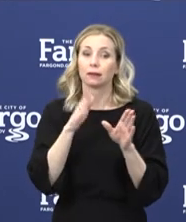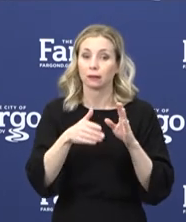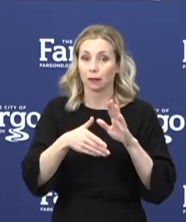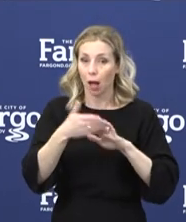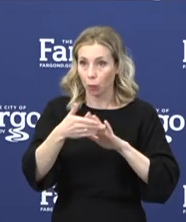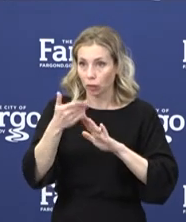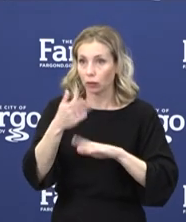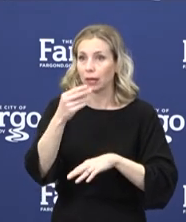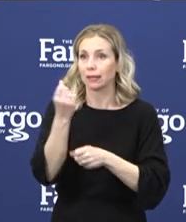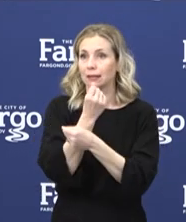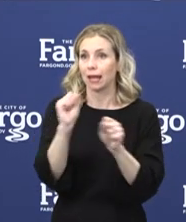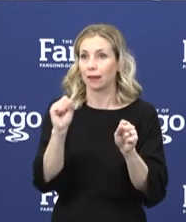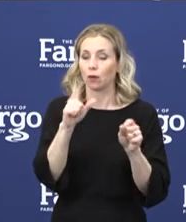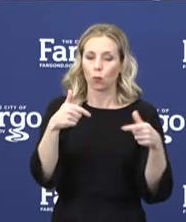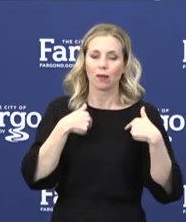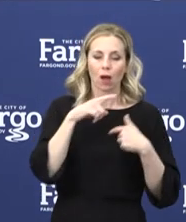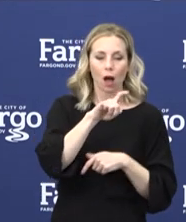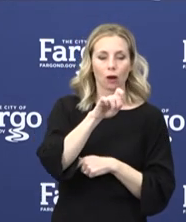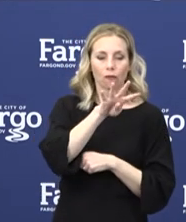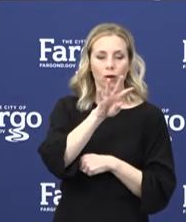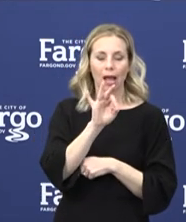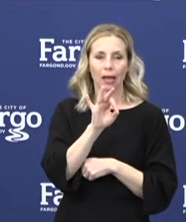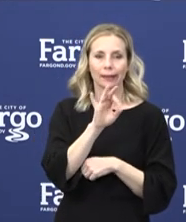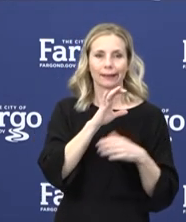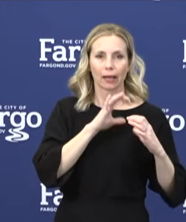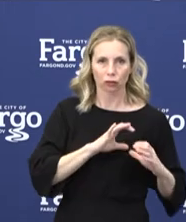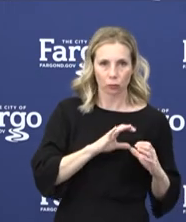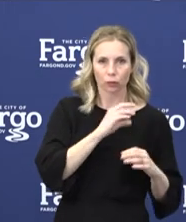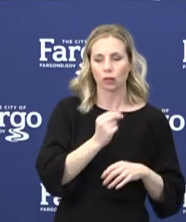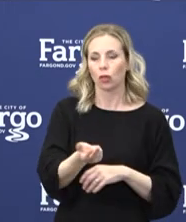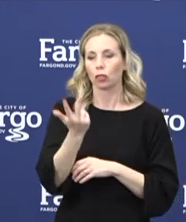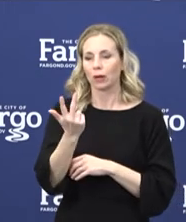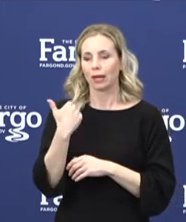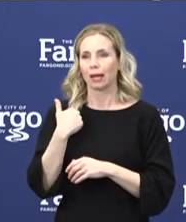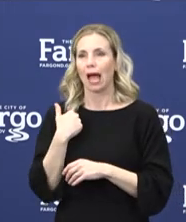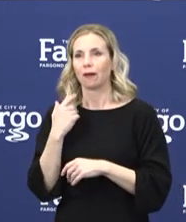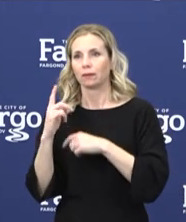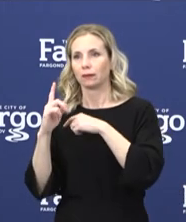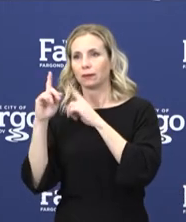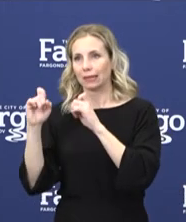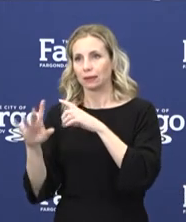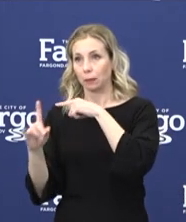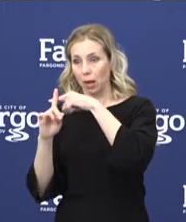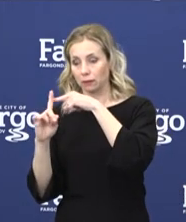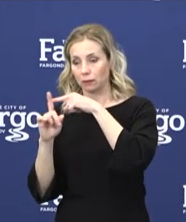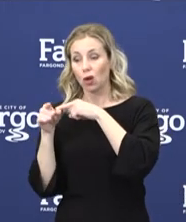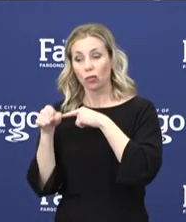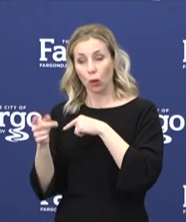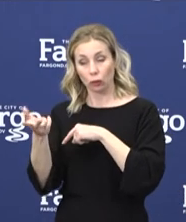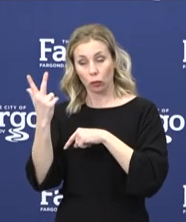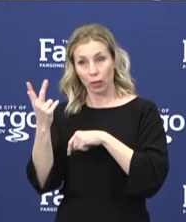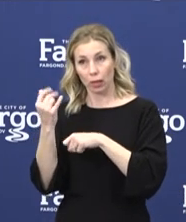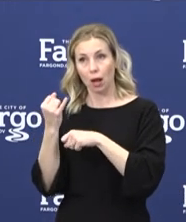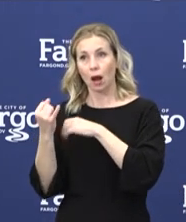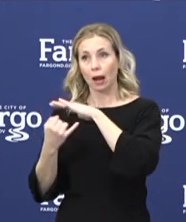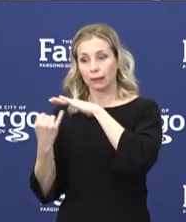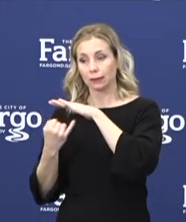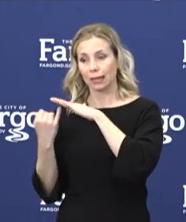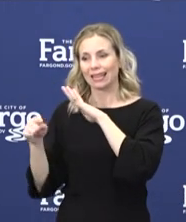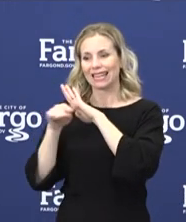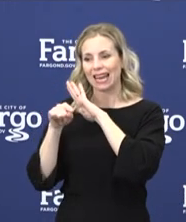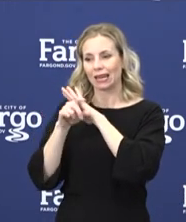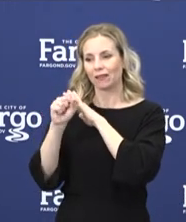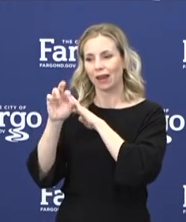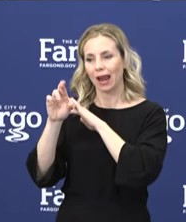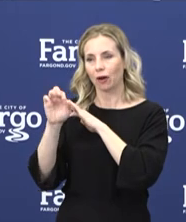149 customers, three of which are positive with COVID. These three occupants are isolated in negative airflow cells, making sure the